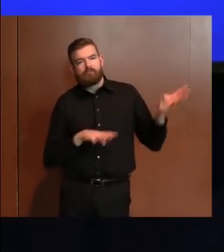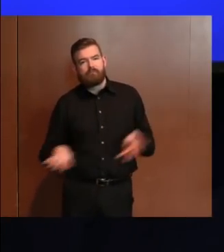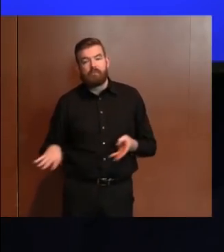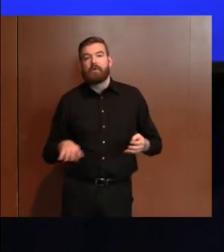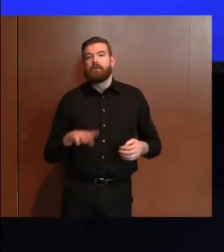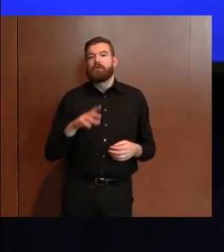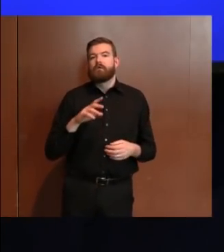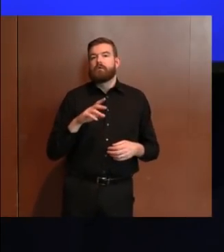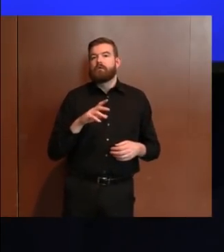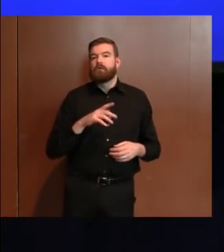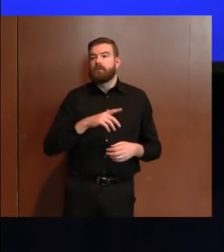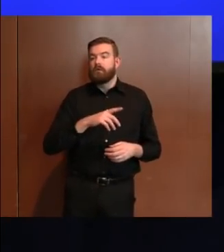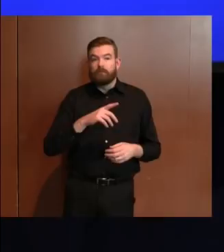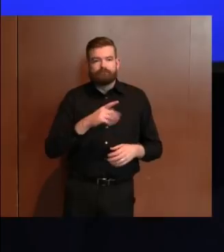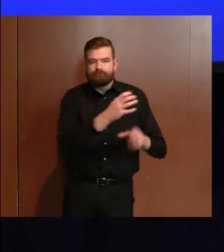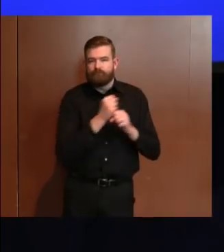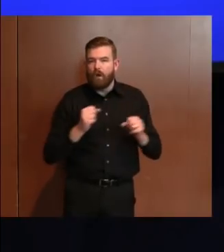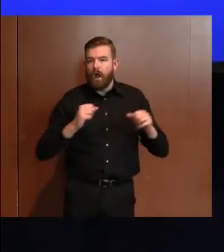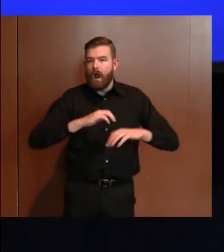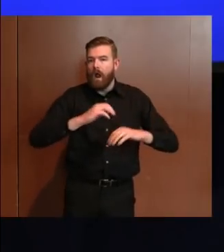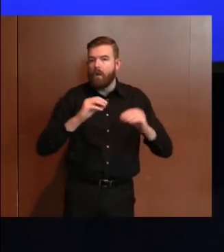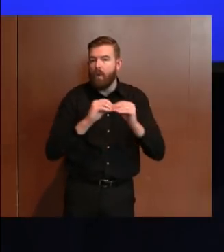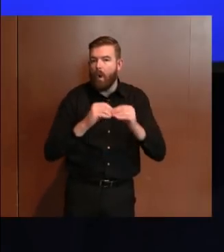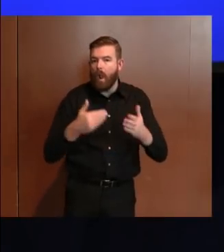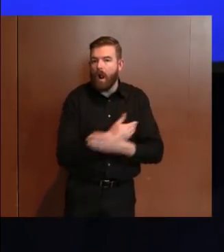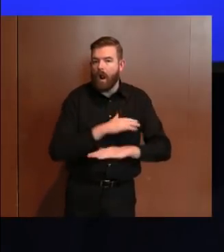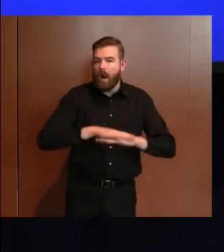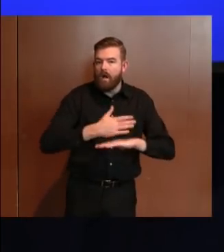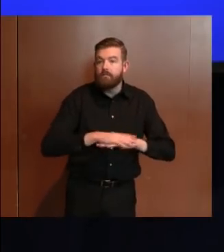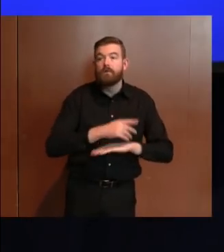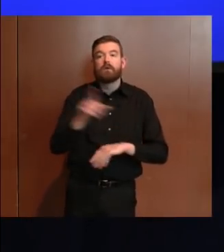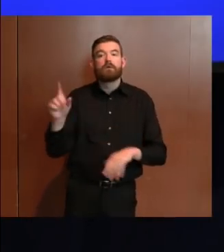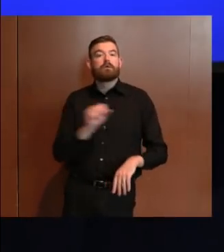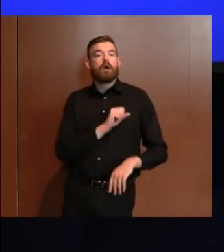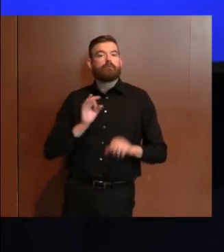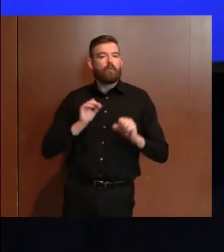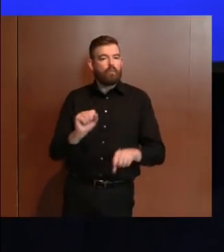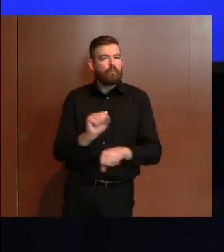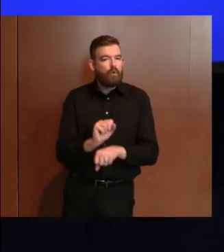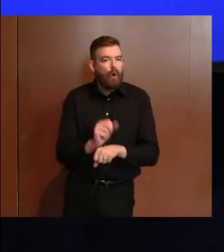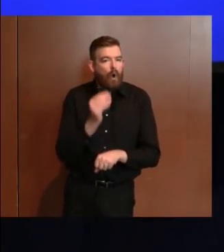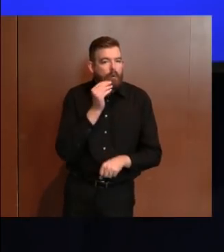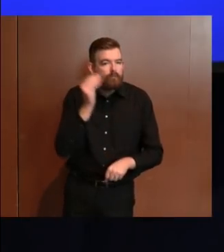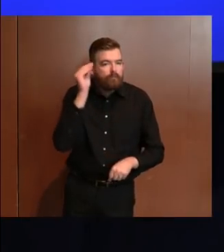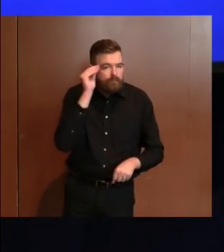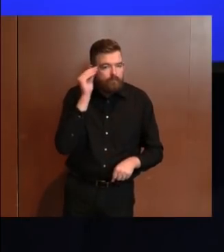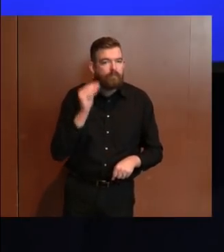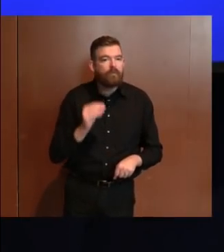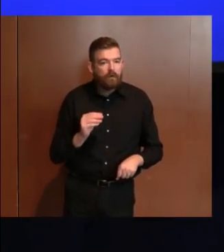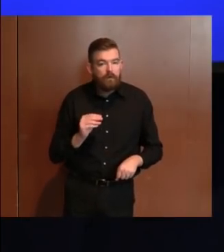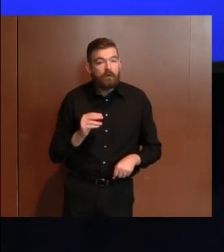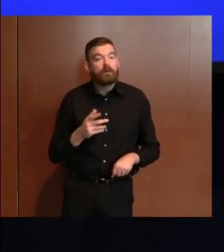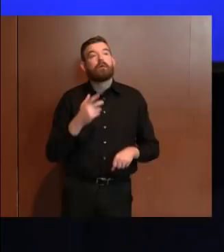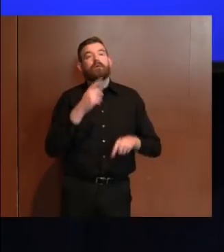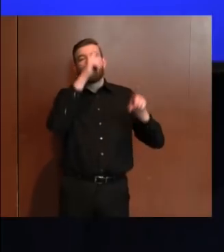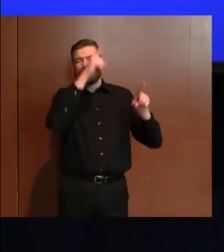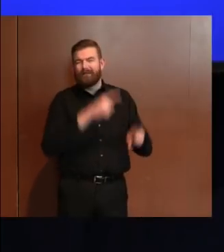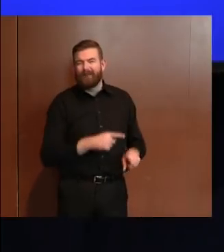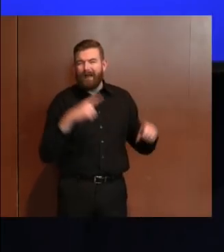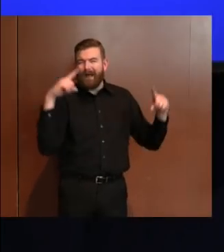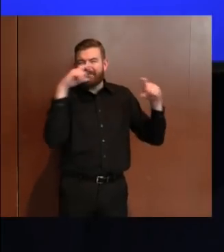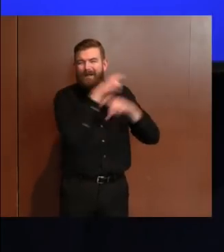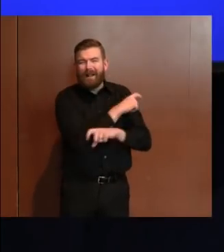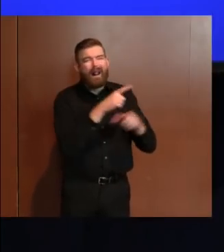We're continuously updating our website, adding information in easy, plain language to walk our customers through the application process.